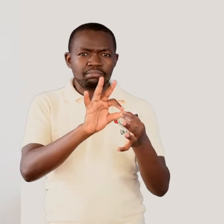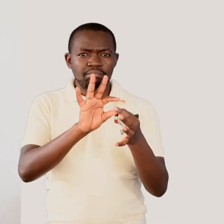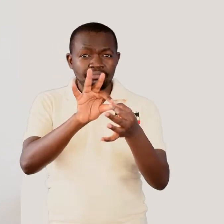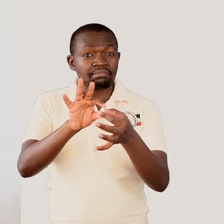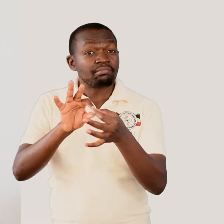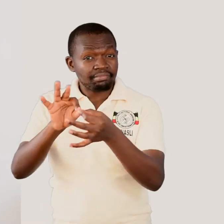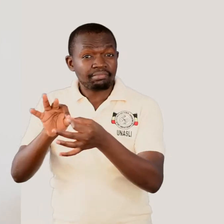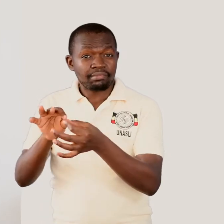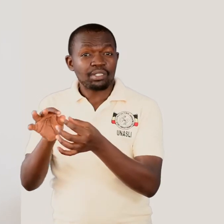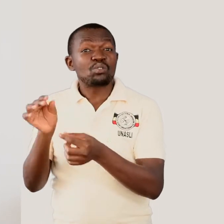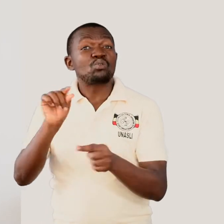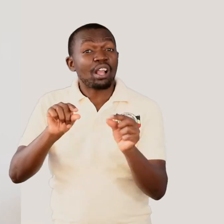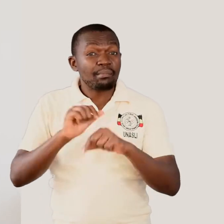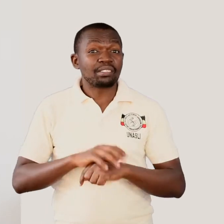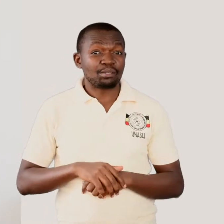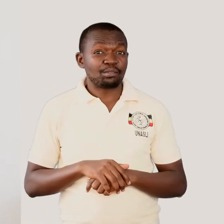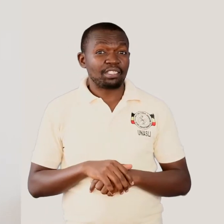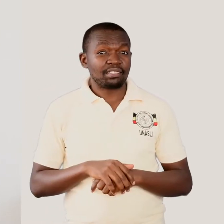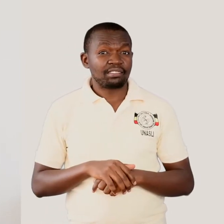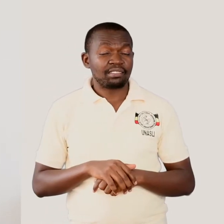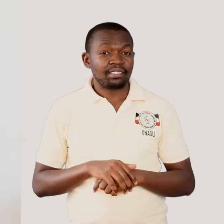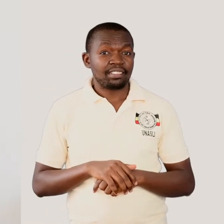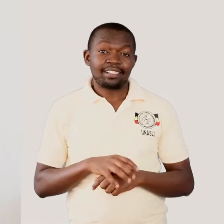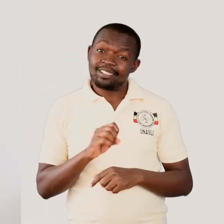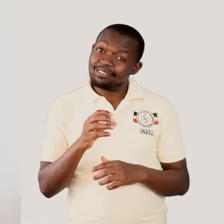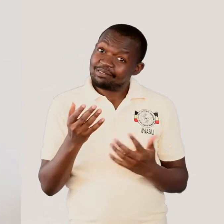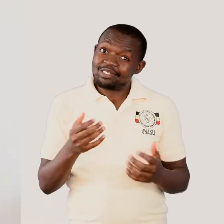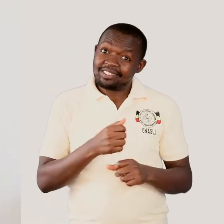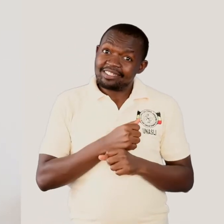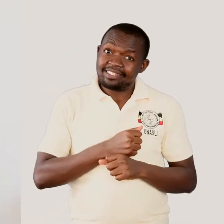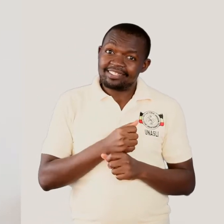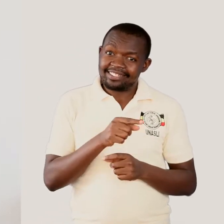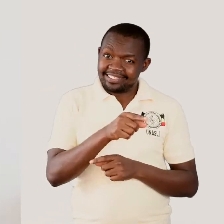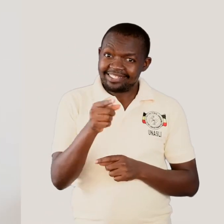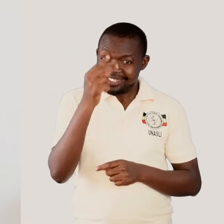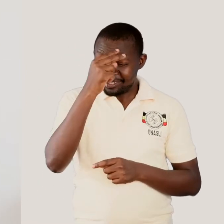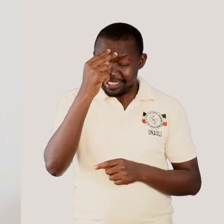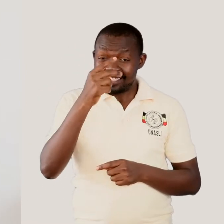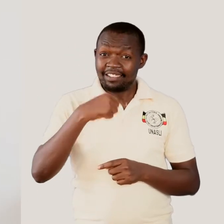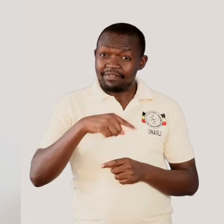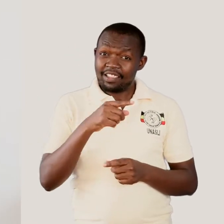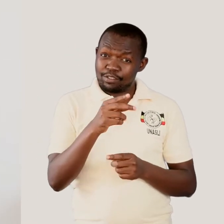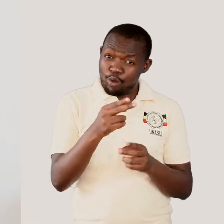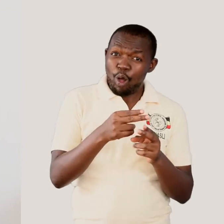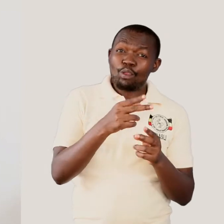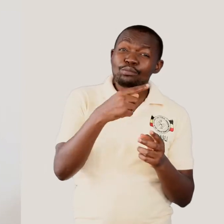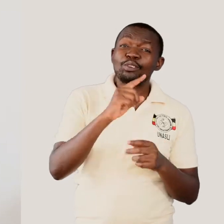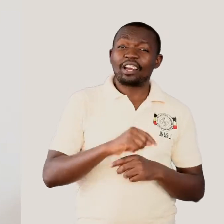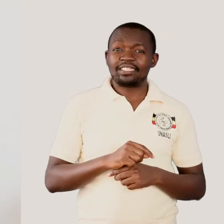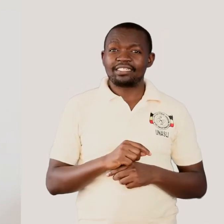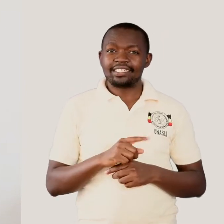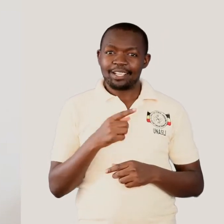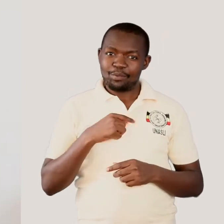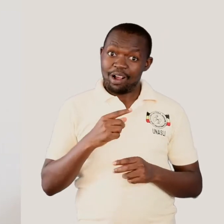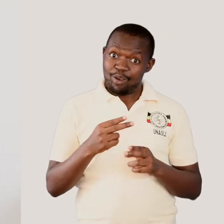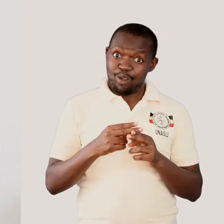Okay, dear learner. That's approximately correct. We are almost there. It's a rough idea.